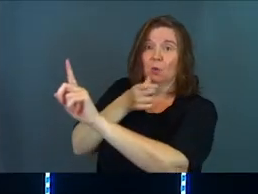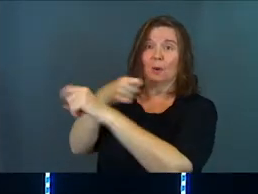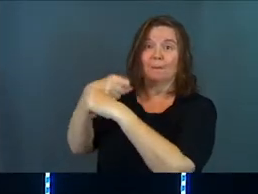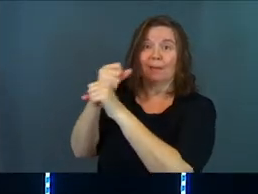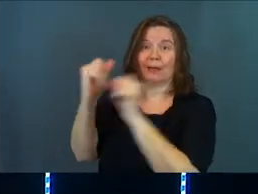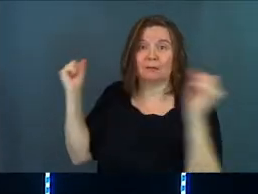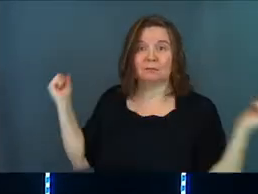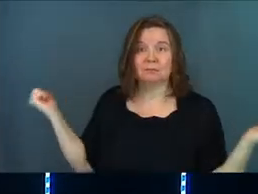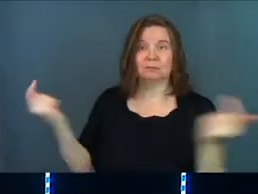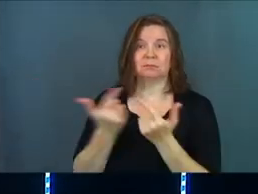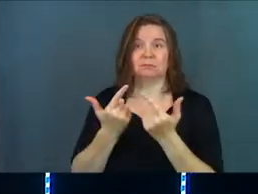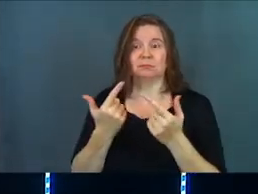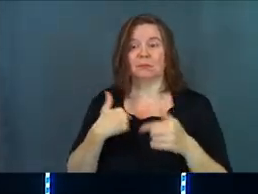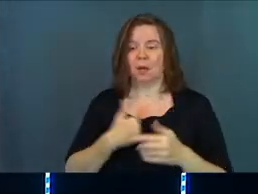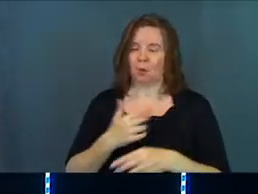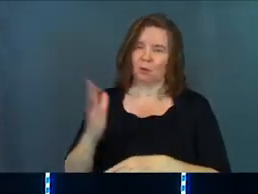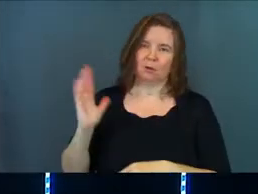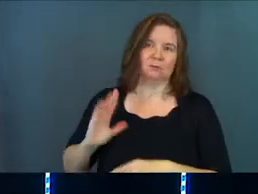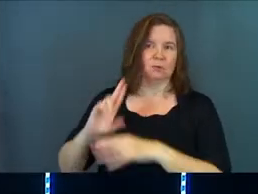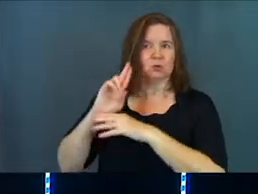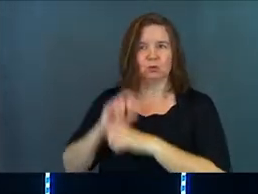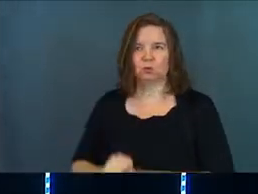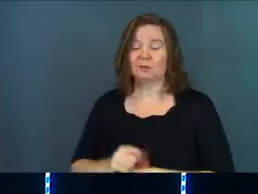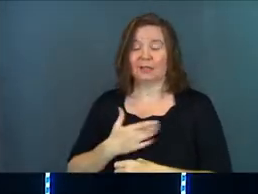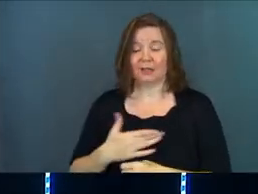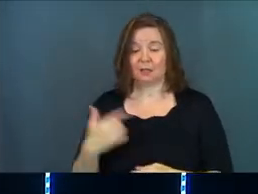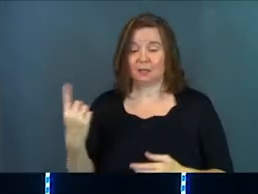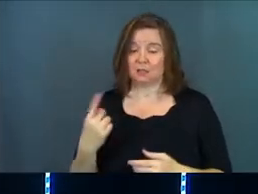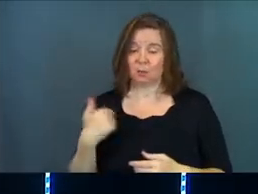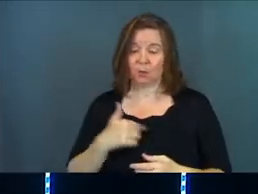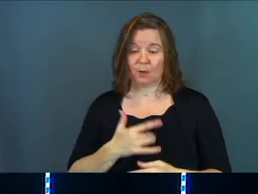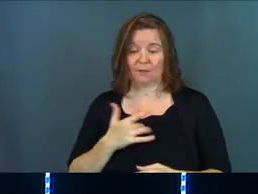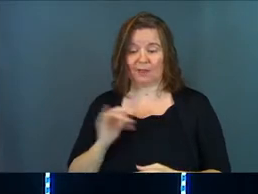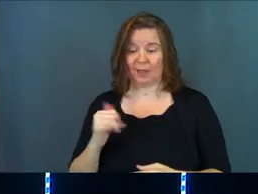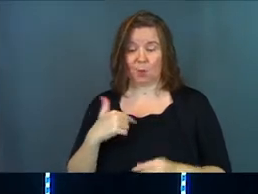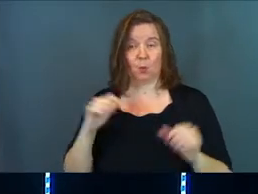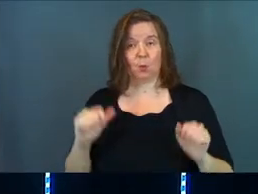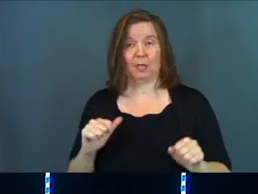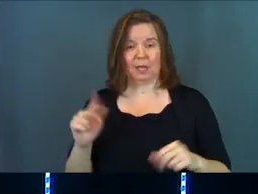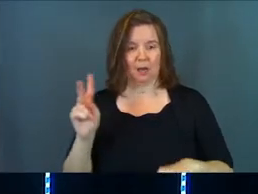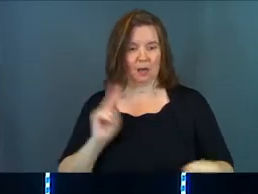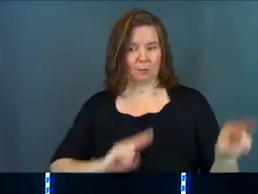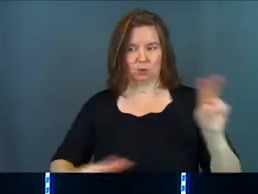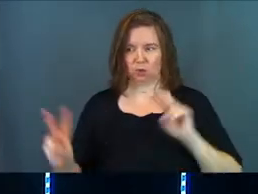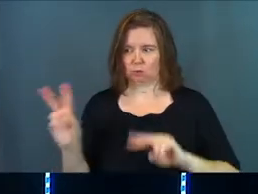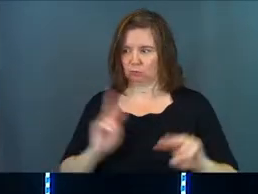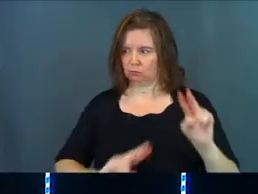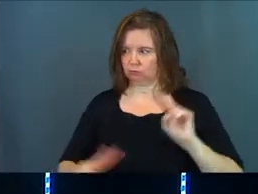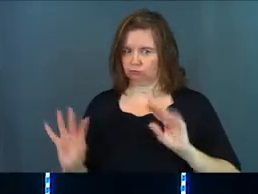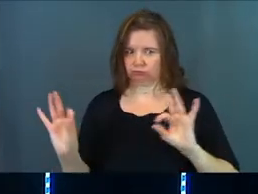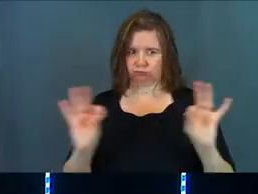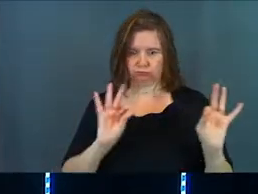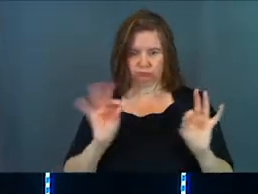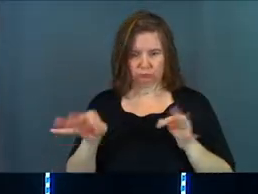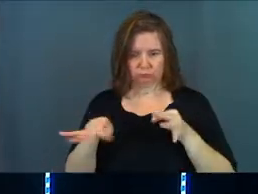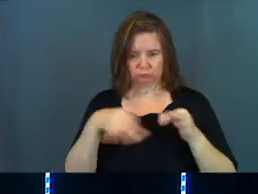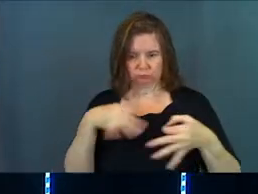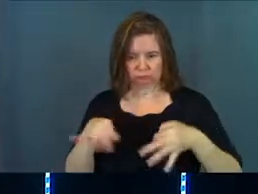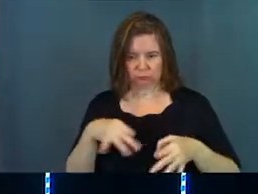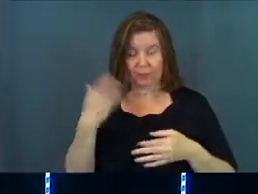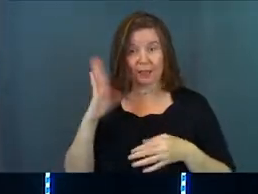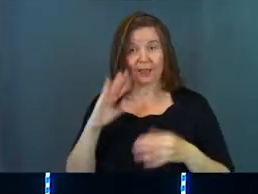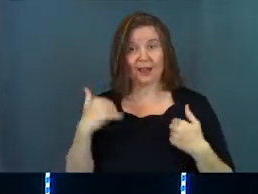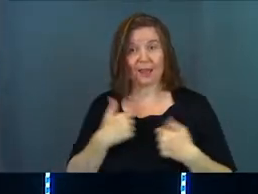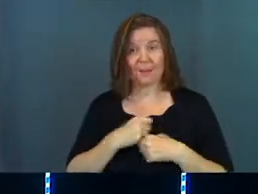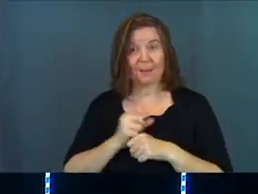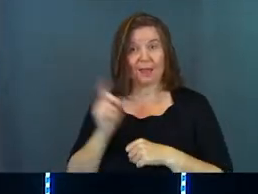things. And we're so used to those things. And sometimes when we feel like we can observe those things and describe those things that